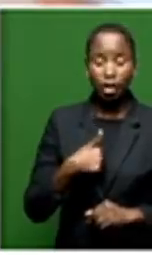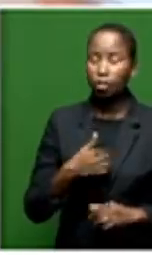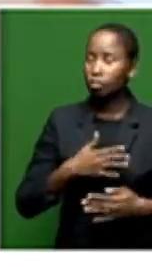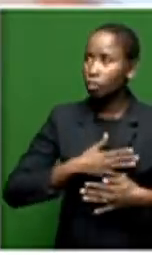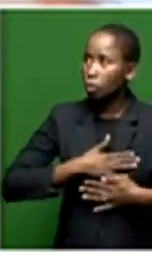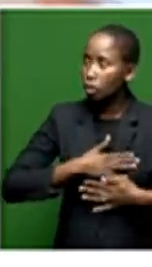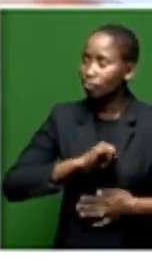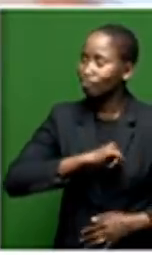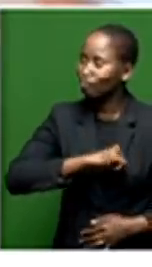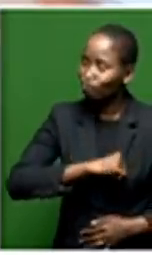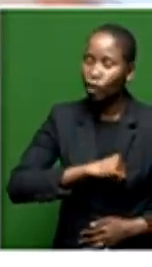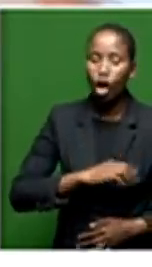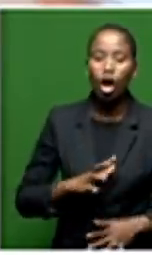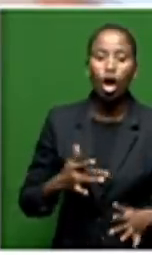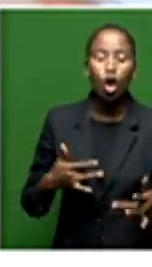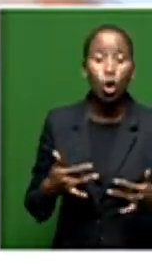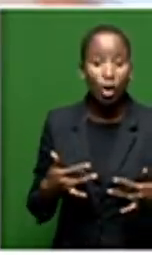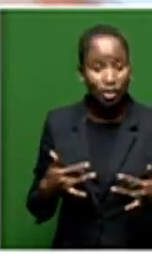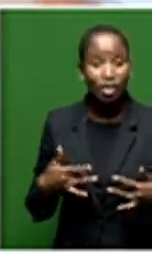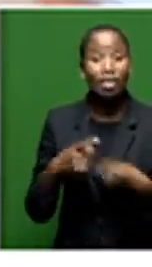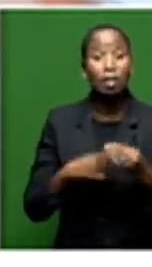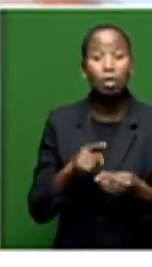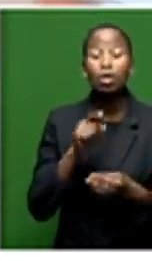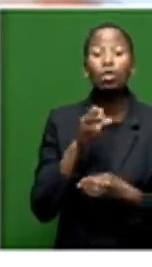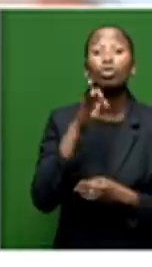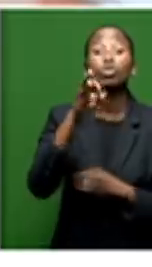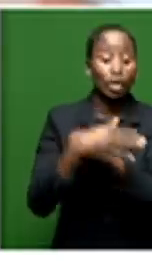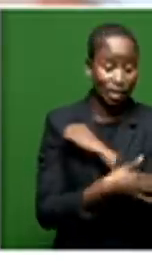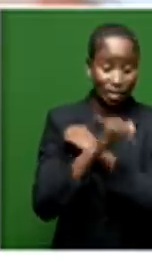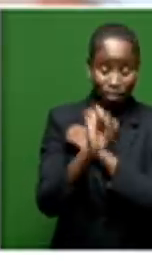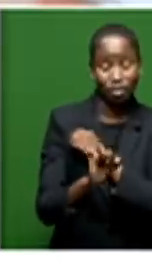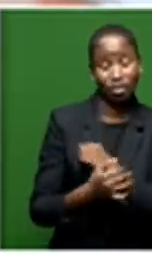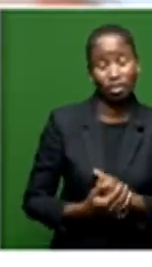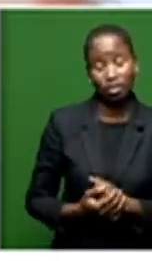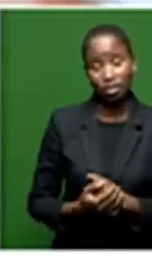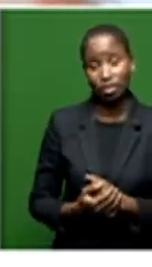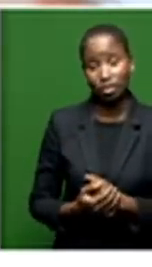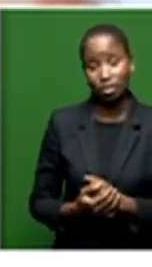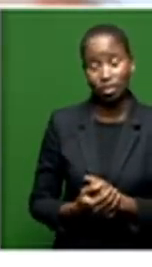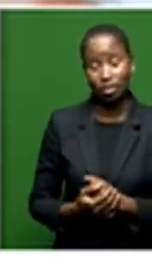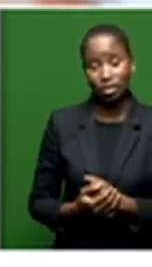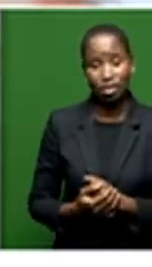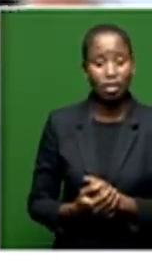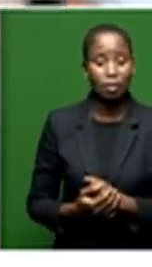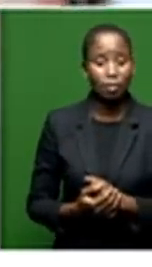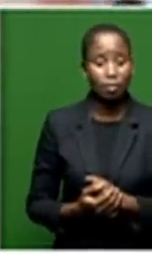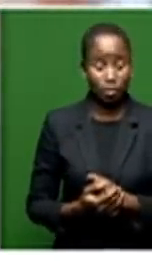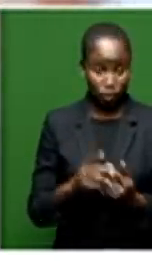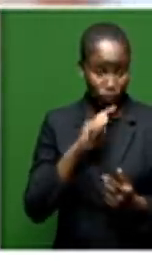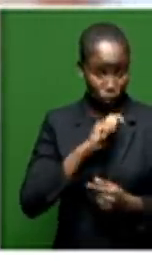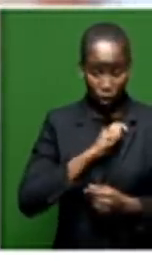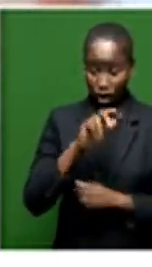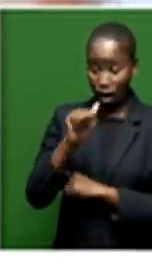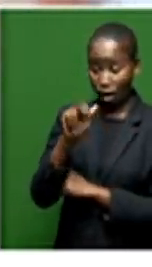concerned about the future of our country and the manner in which, nonetheless, an ANC